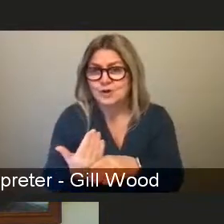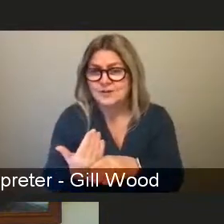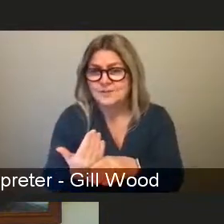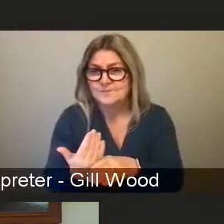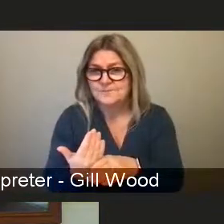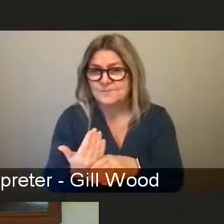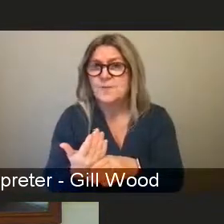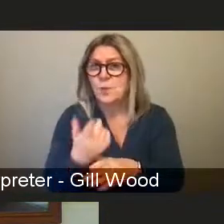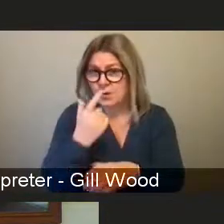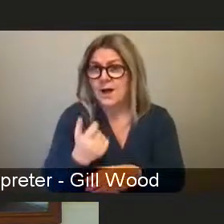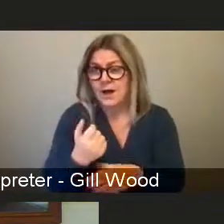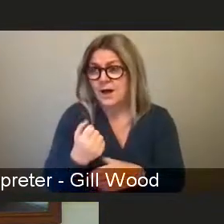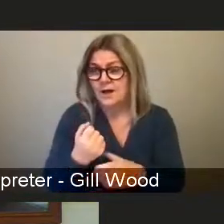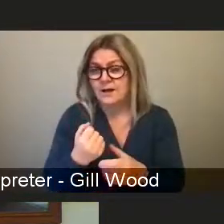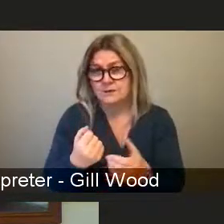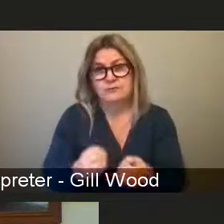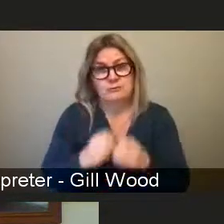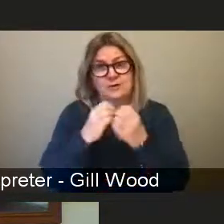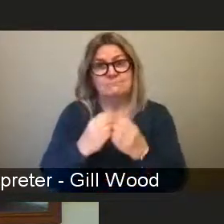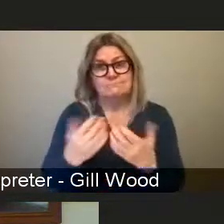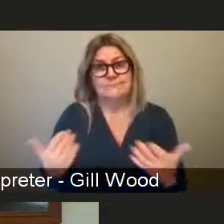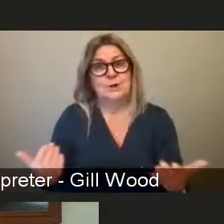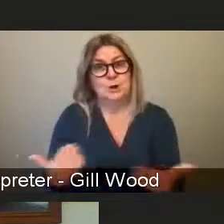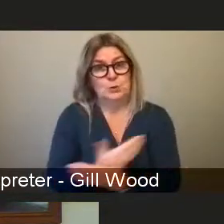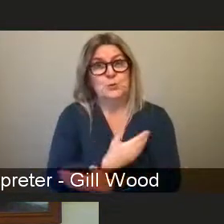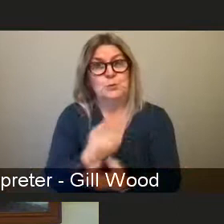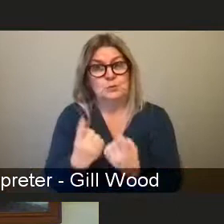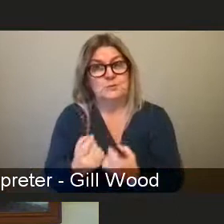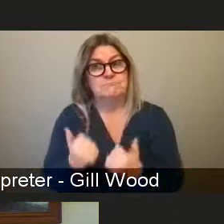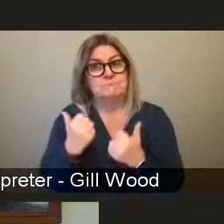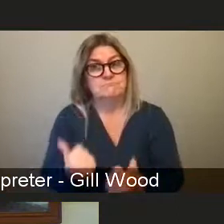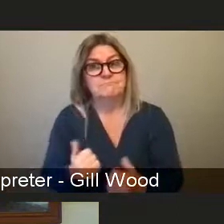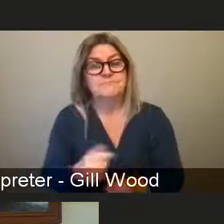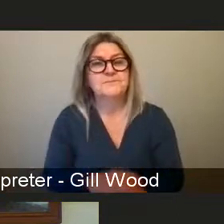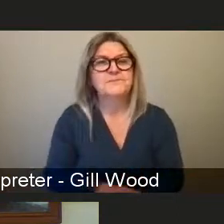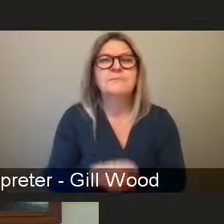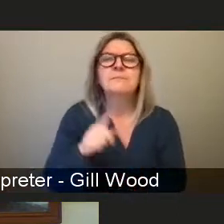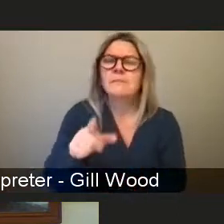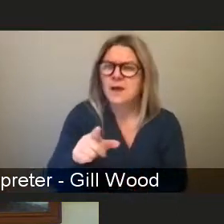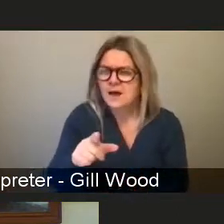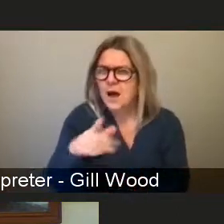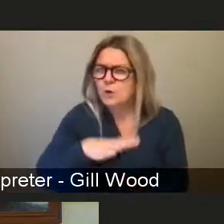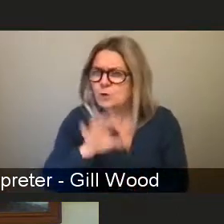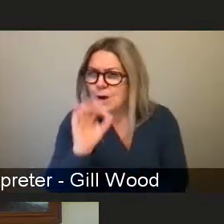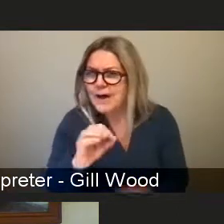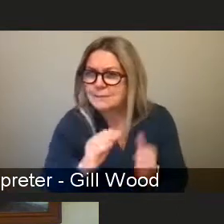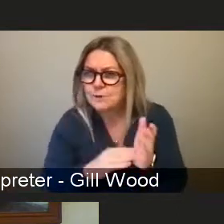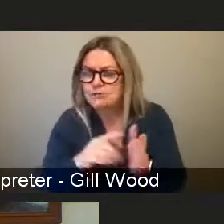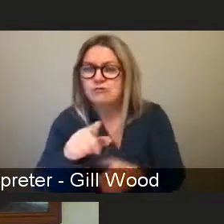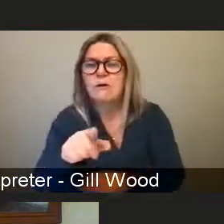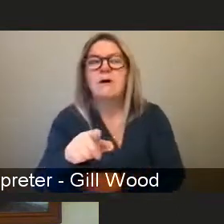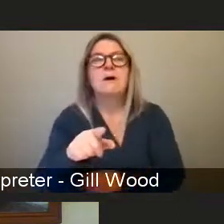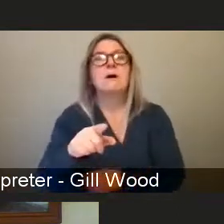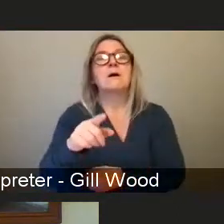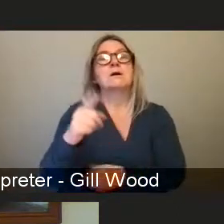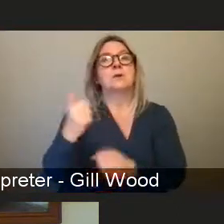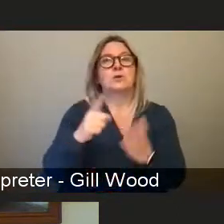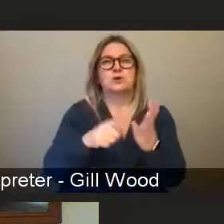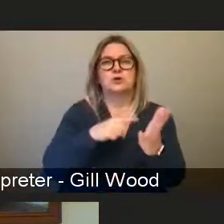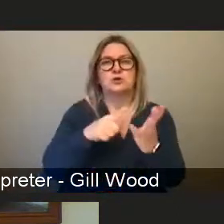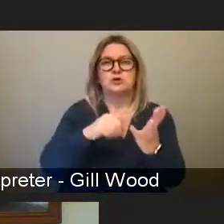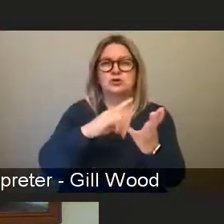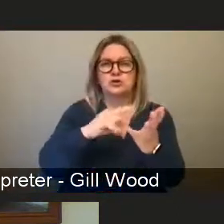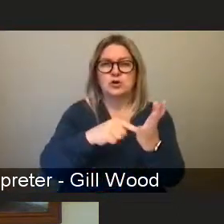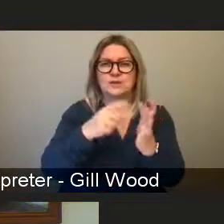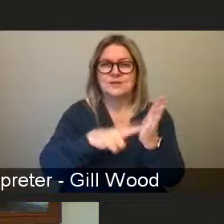stay with you and Marsha for a moment? There's an interesting question coming from Justina from Edinburgh. And I